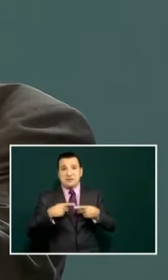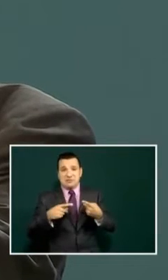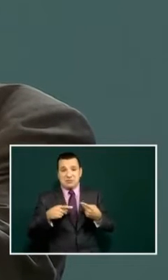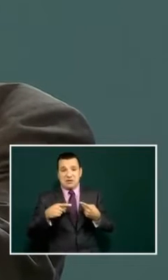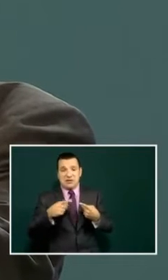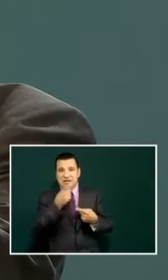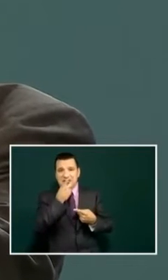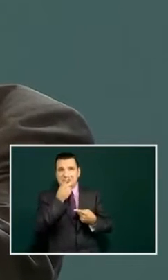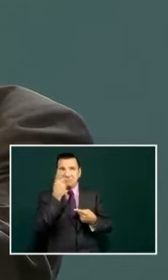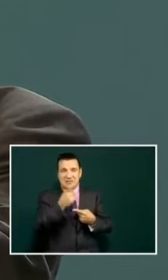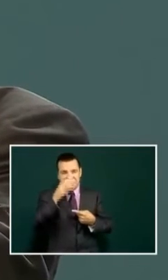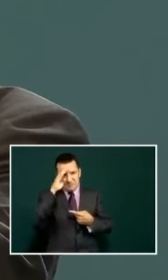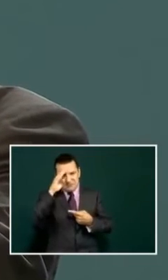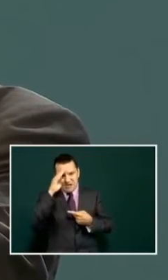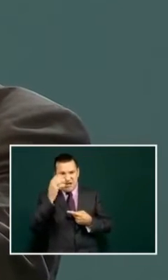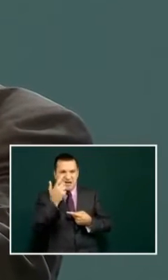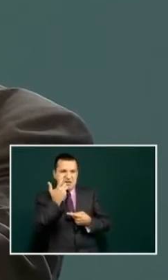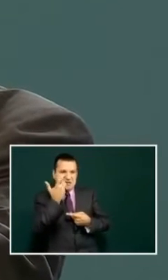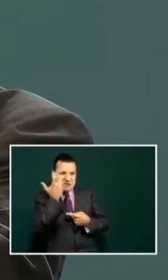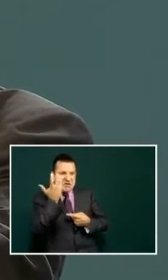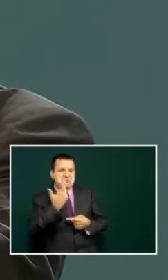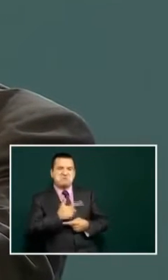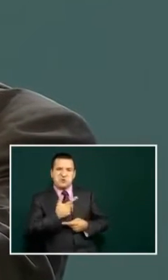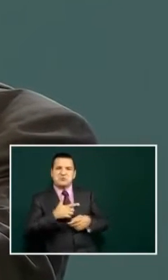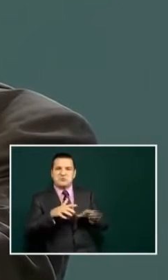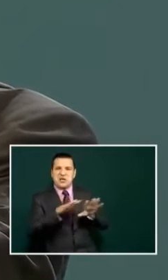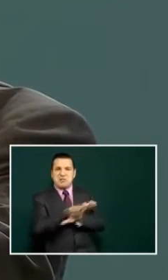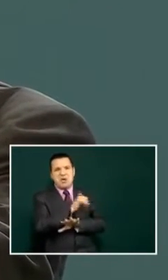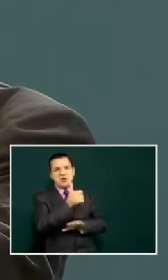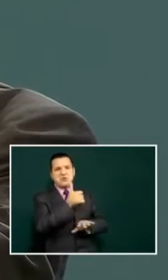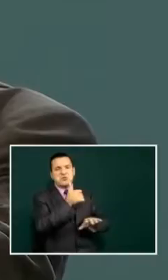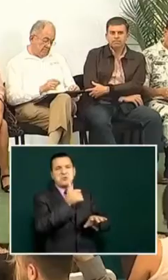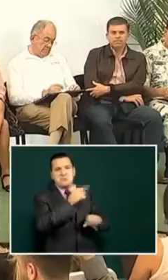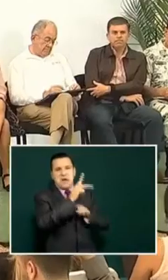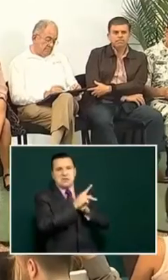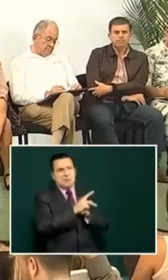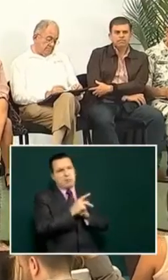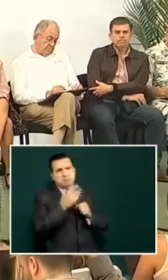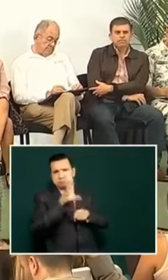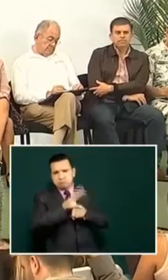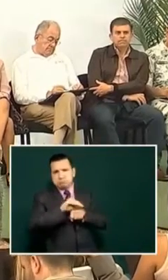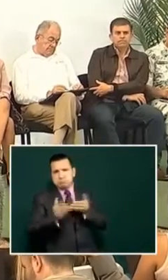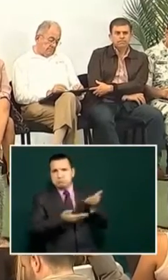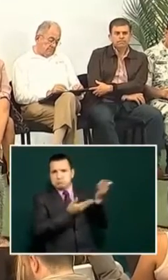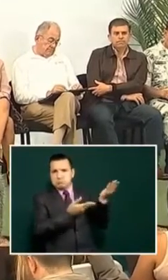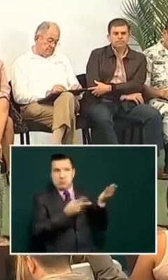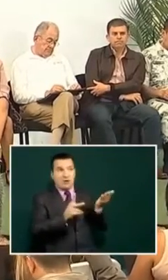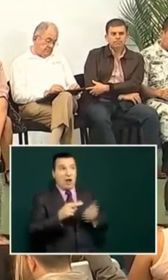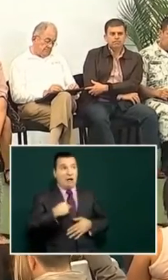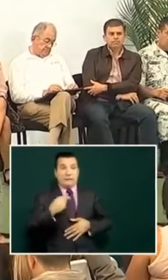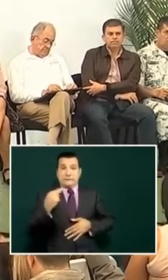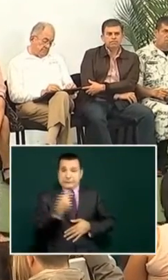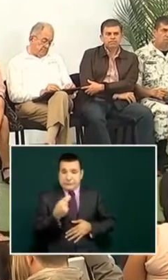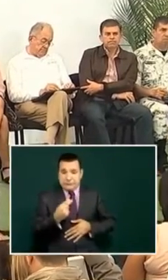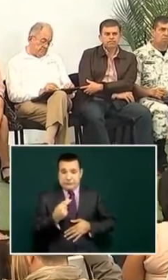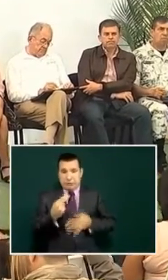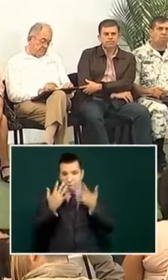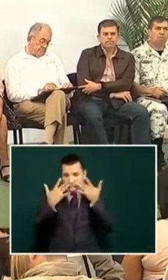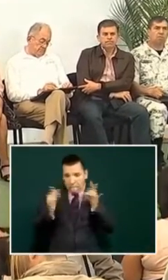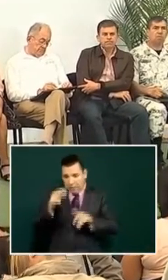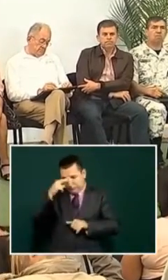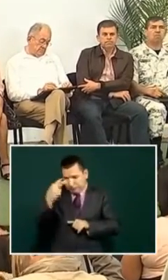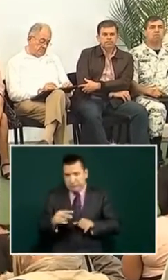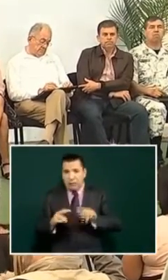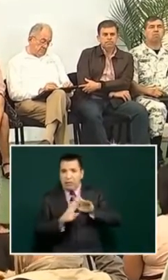because they want to not out of necessity like so many did so many of our countrymen